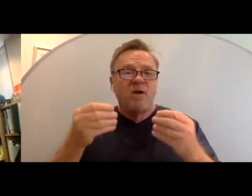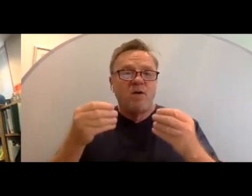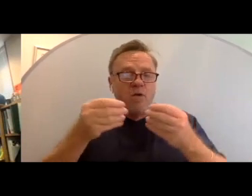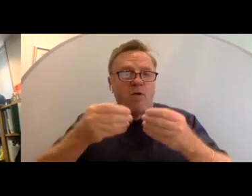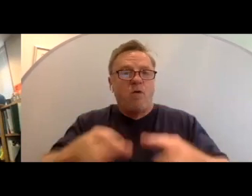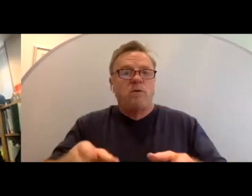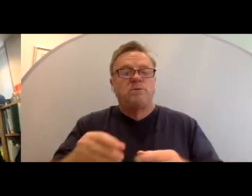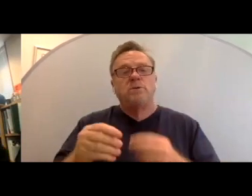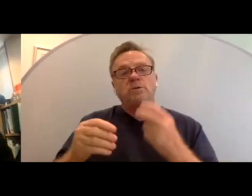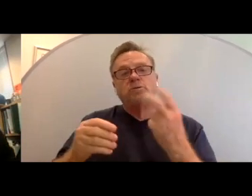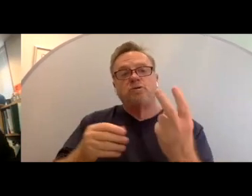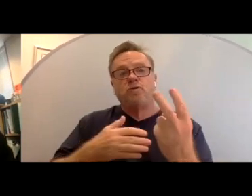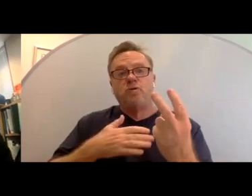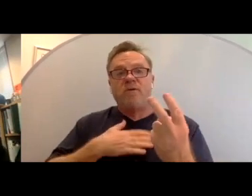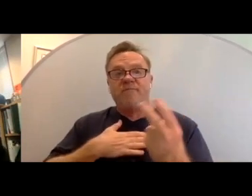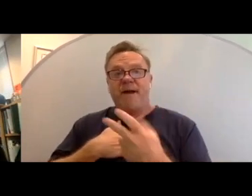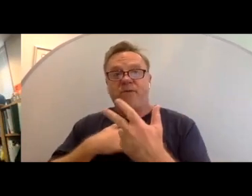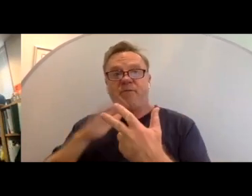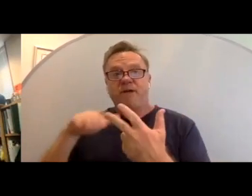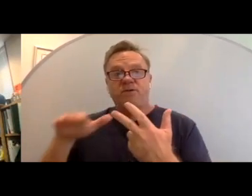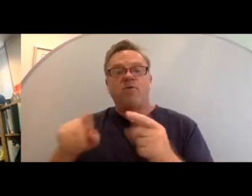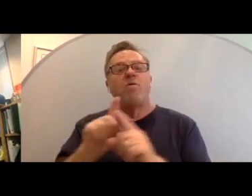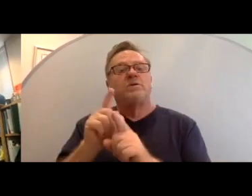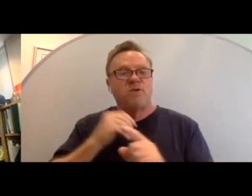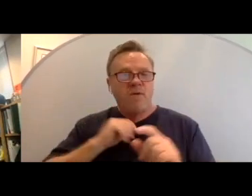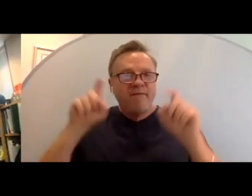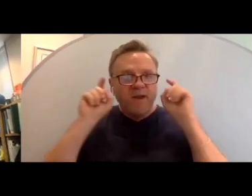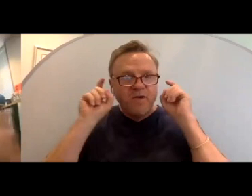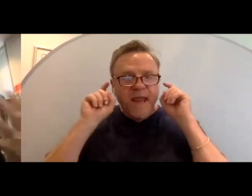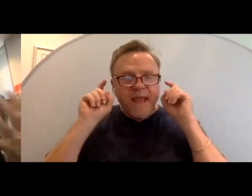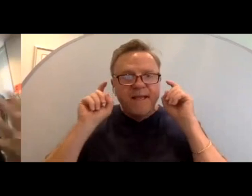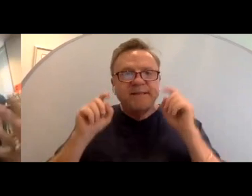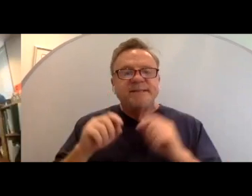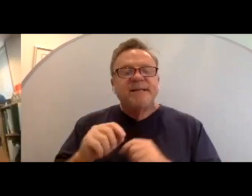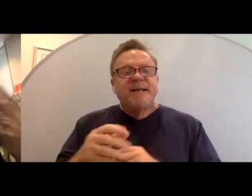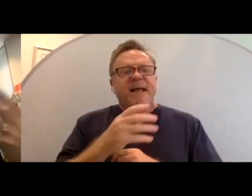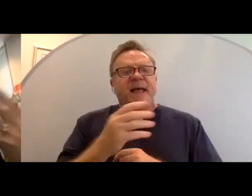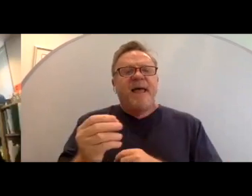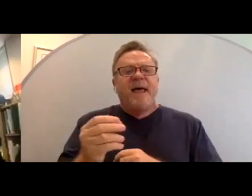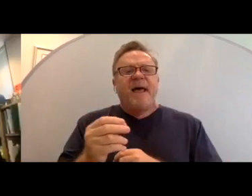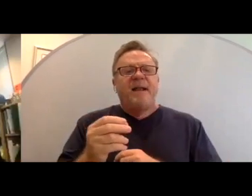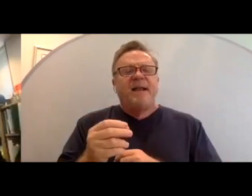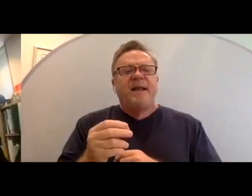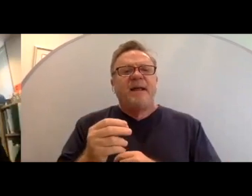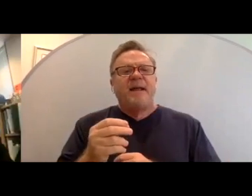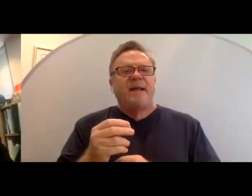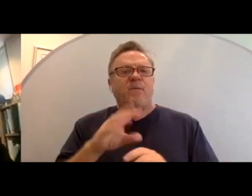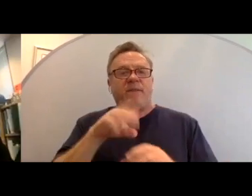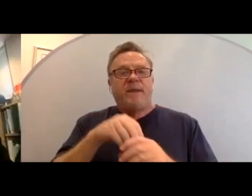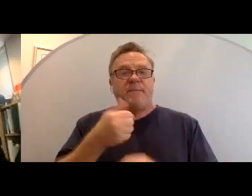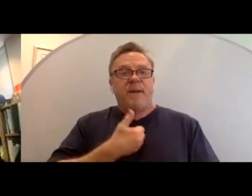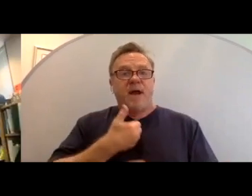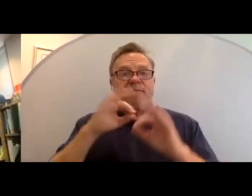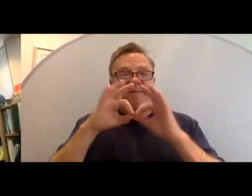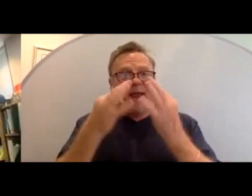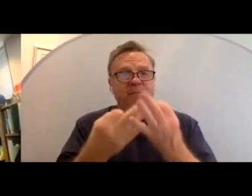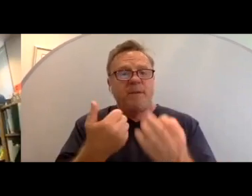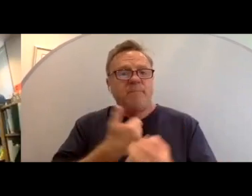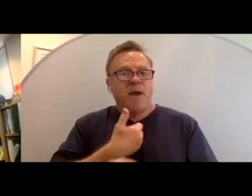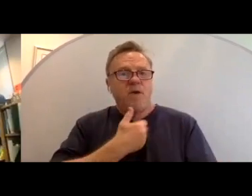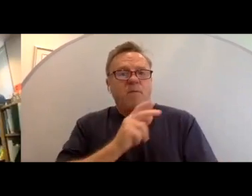Two out of my three children also wear bilateral hearing aids. And so, in my own family and my own personal